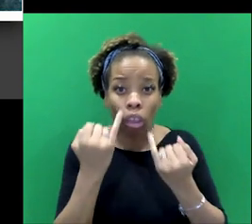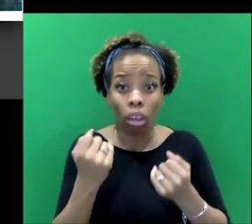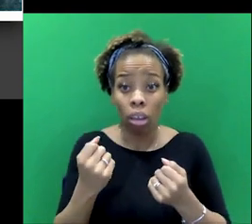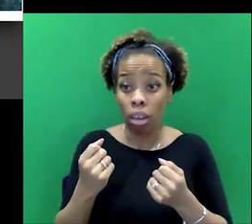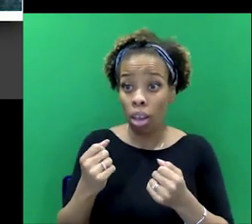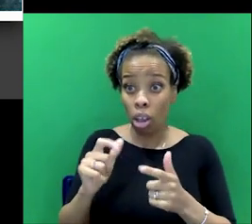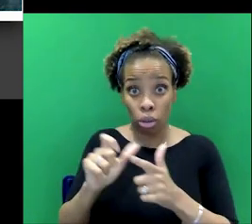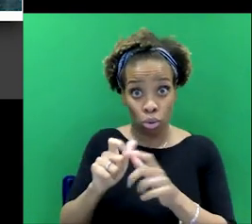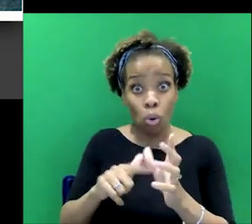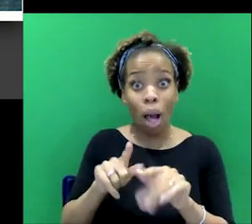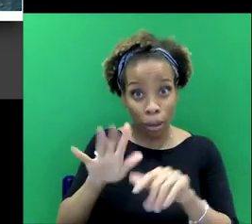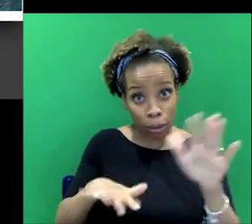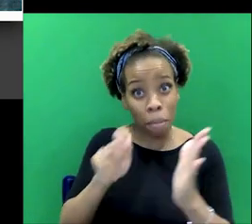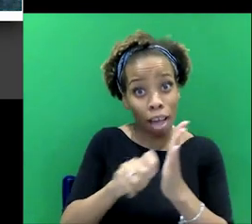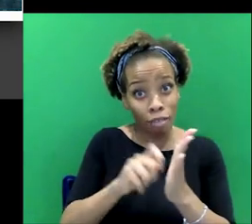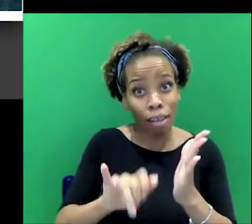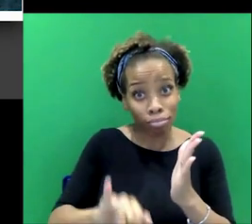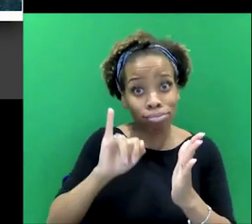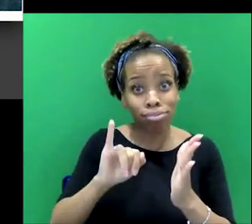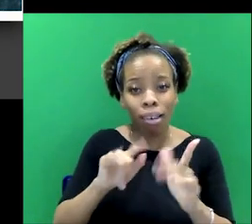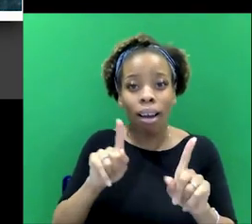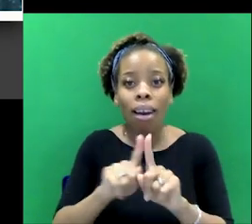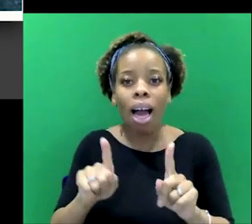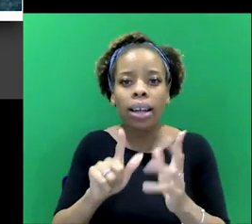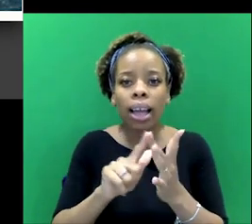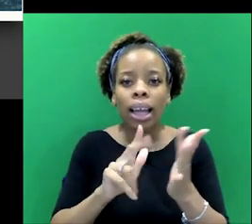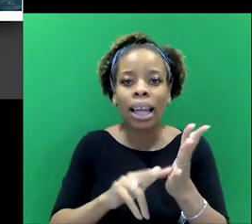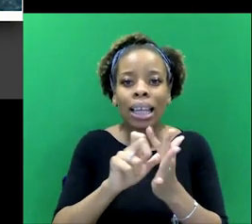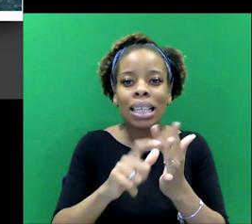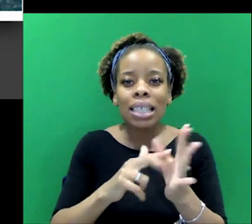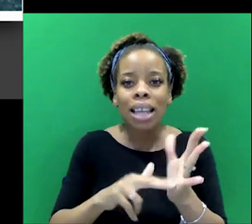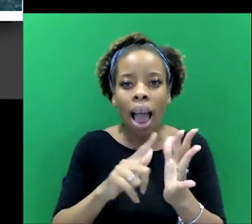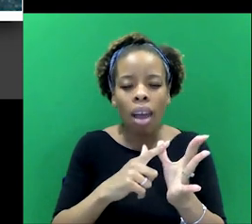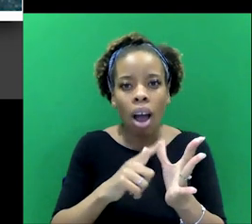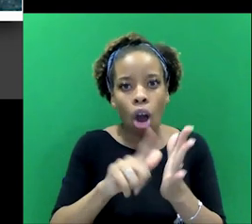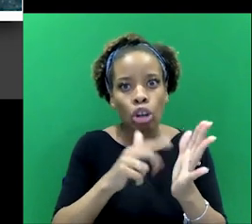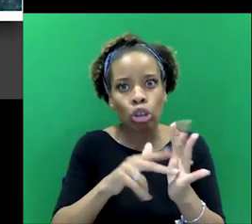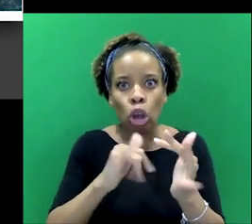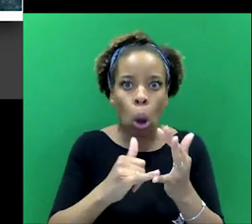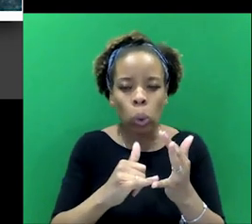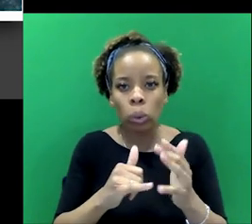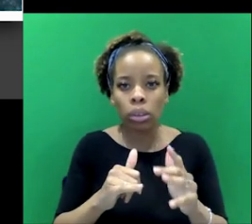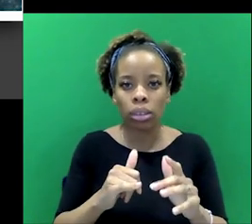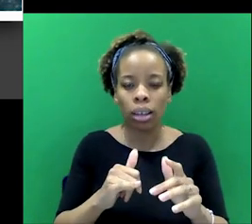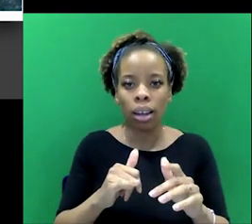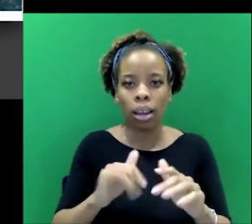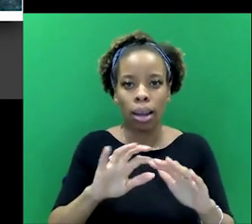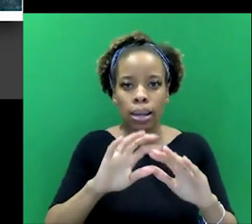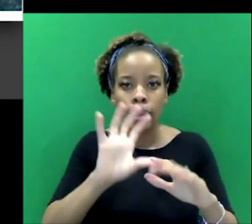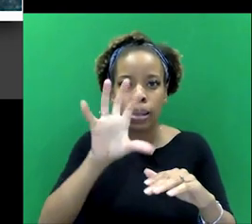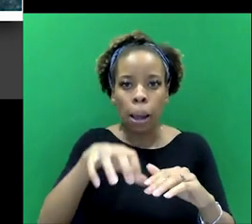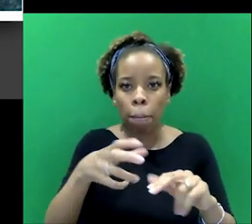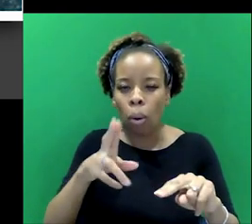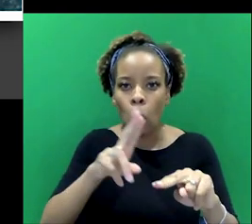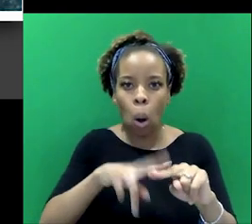Doyle painting this villain. It's, it's very much, you know, sort of Indiana Jones many years later, know, Temple of Doom, and you have these, uh, characters.